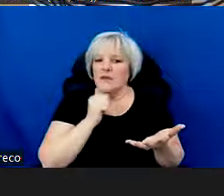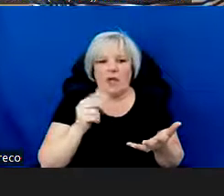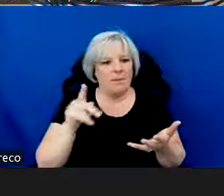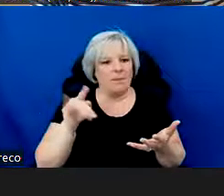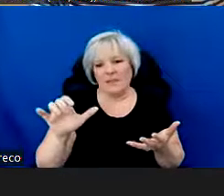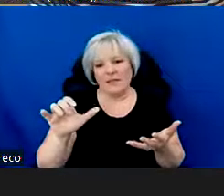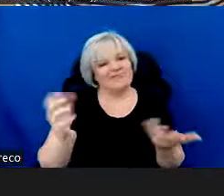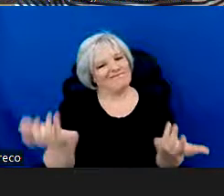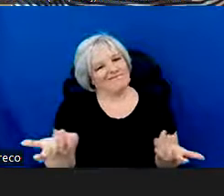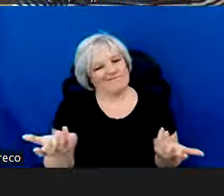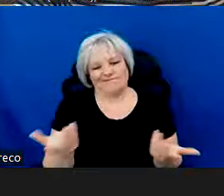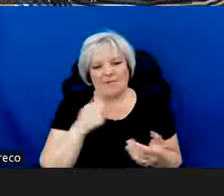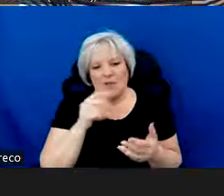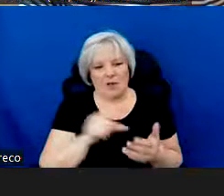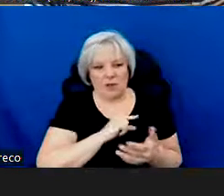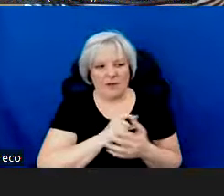eligible.